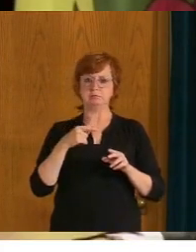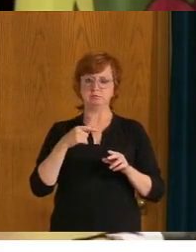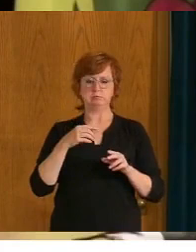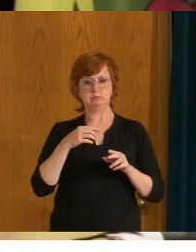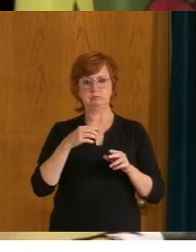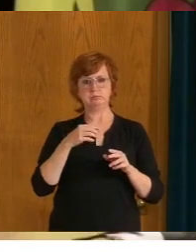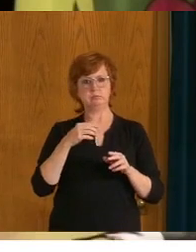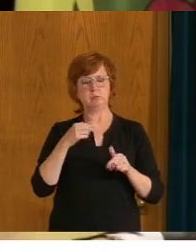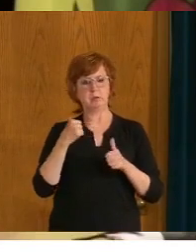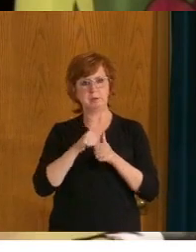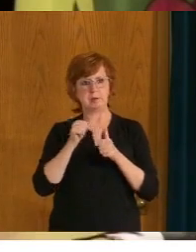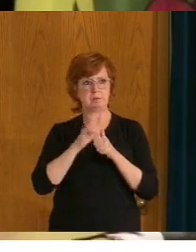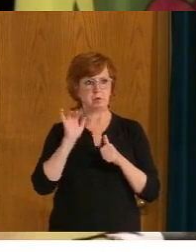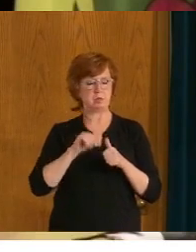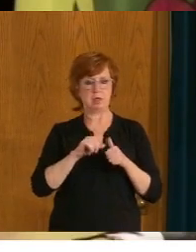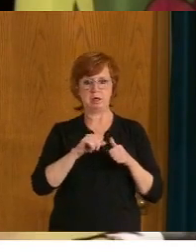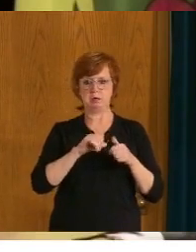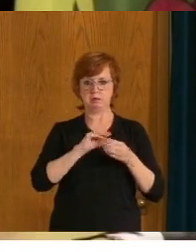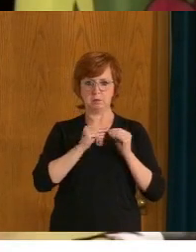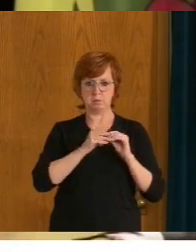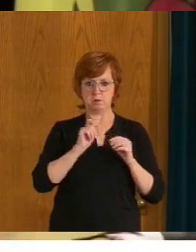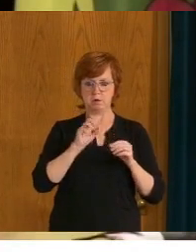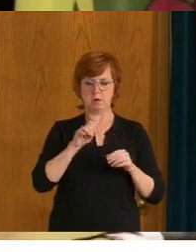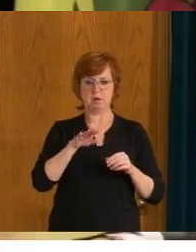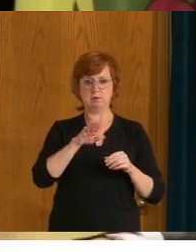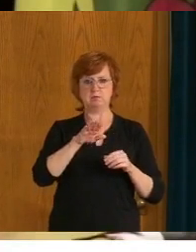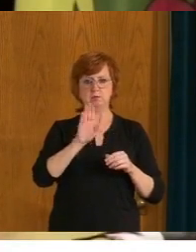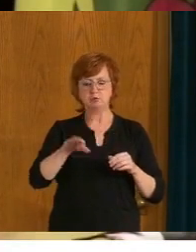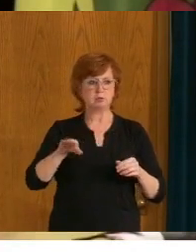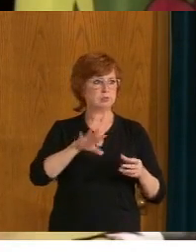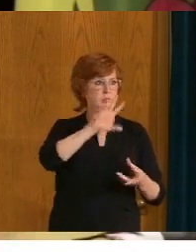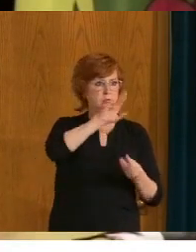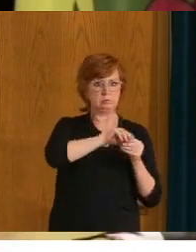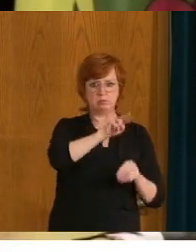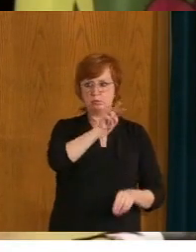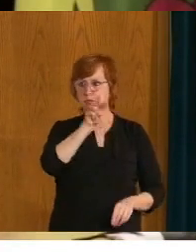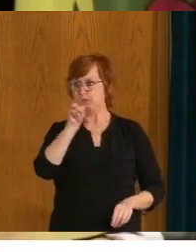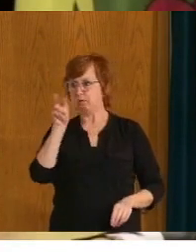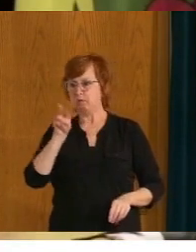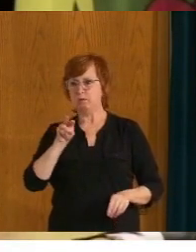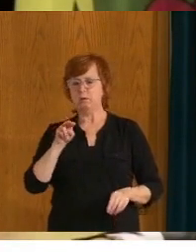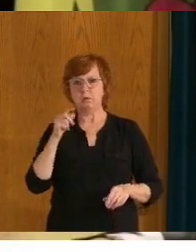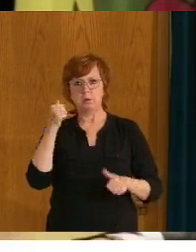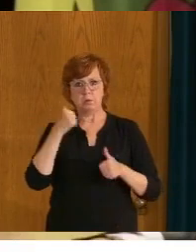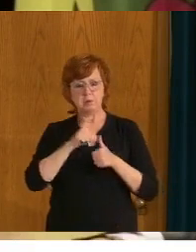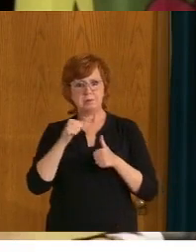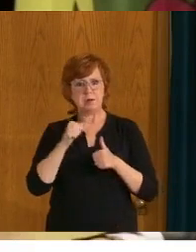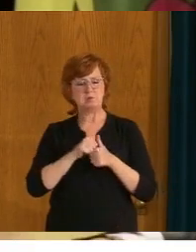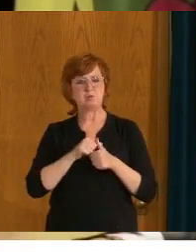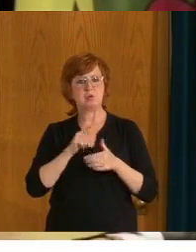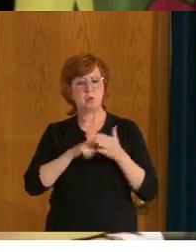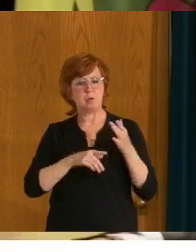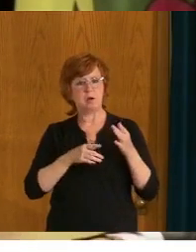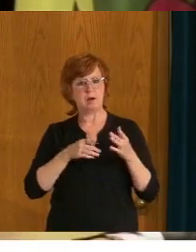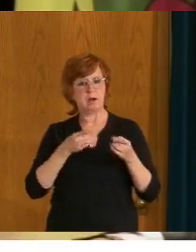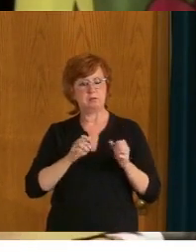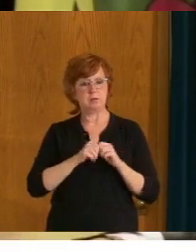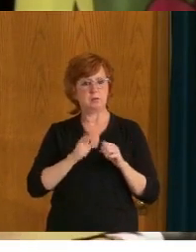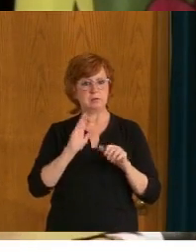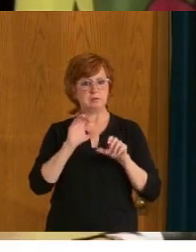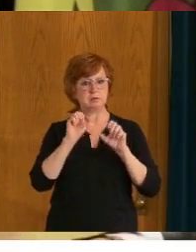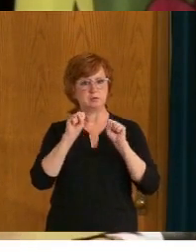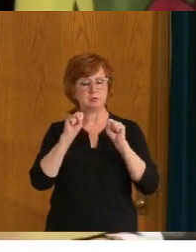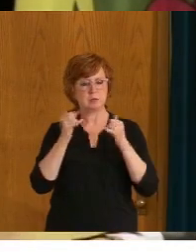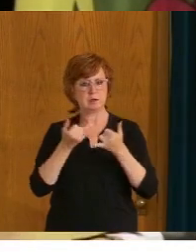did to a, uh, a sector, the indigenous people in our, in our society. Um, but in those backpacks are school supplies that I understand will then be